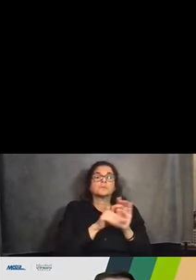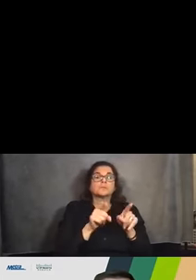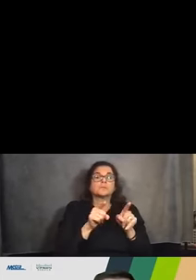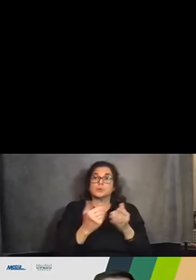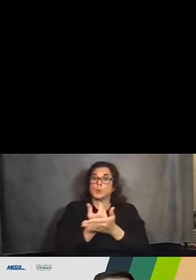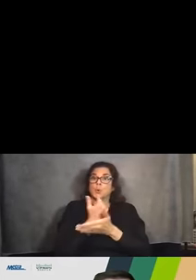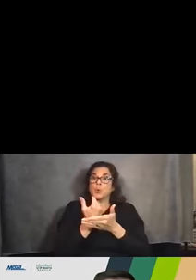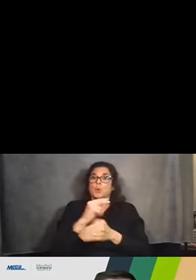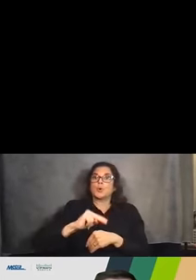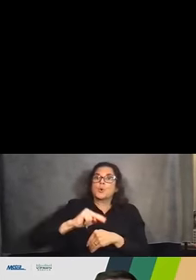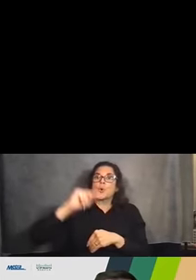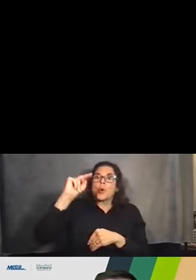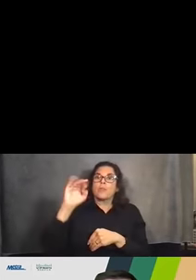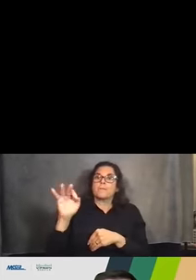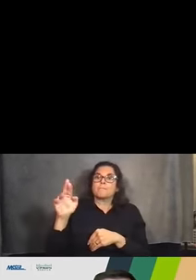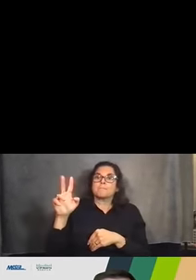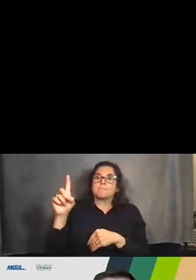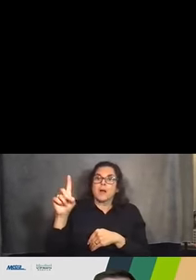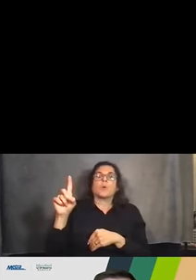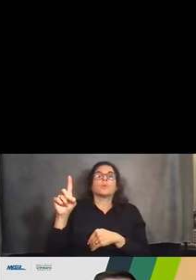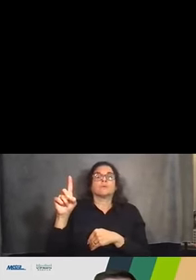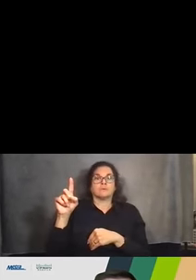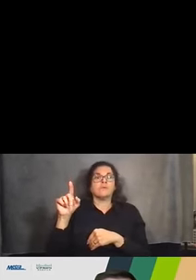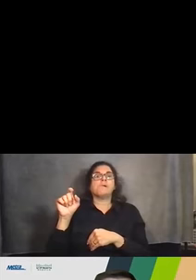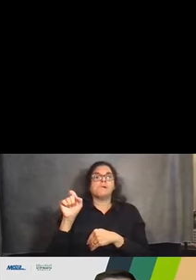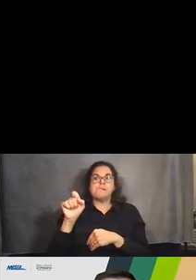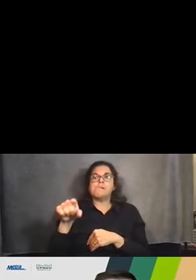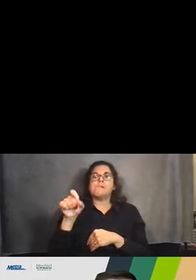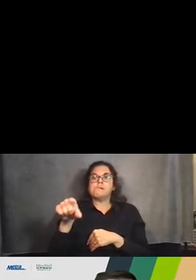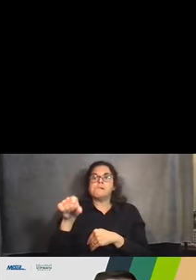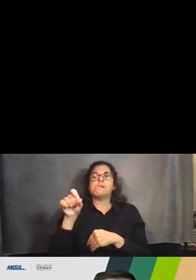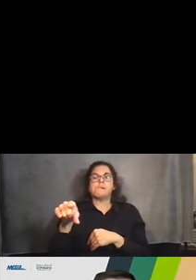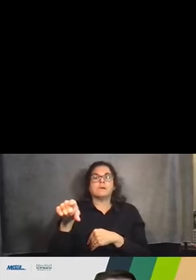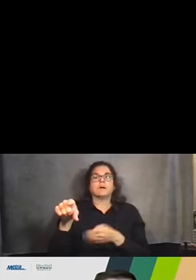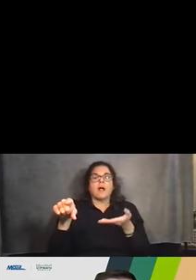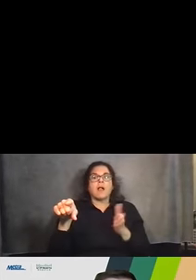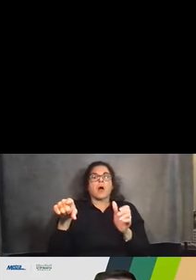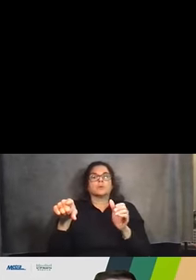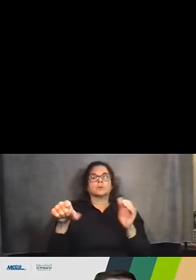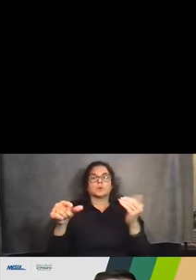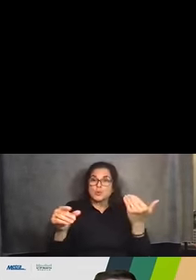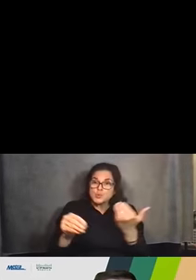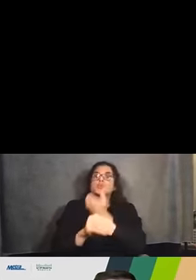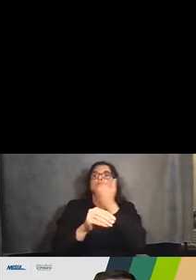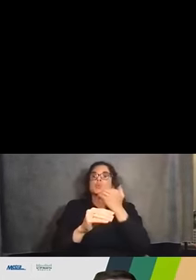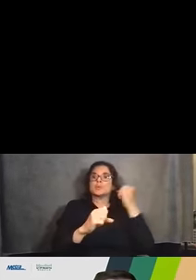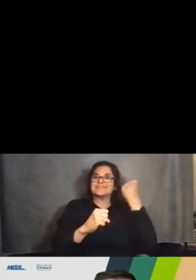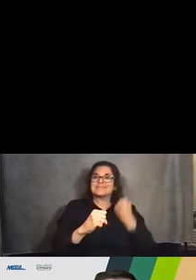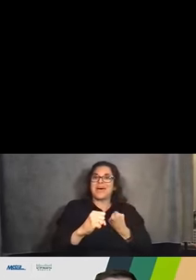track will be operating on that northbound track and allowing for a new southbound track to be constructed between the two